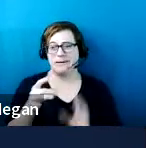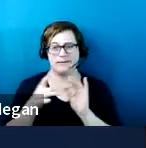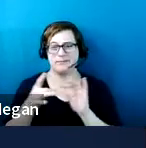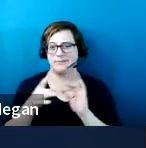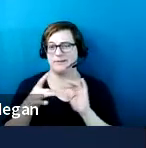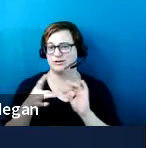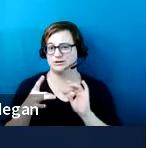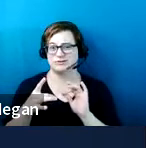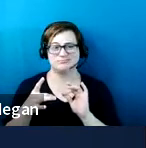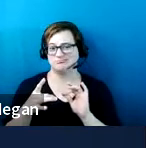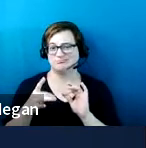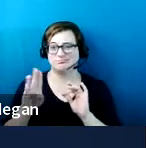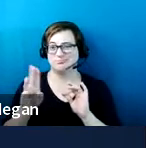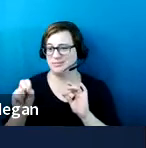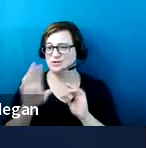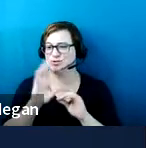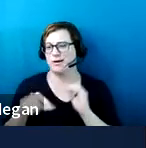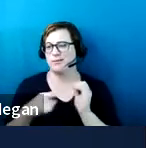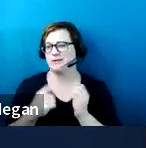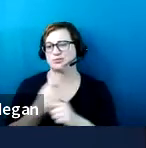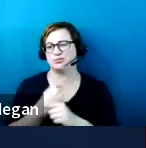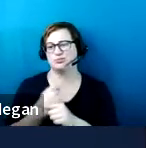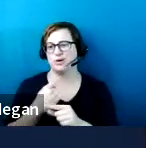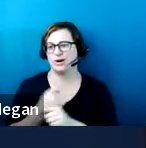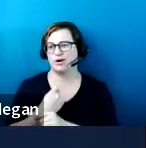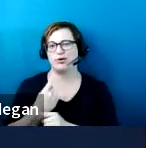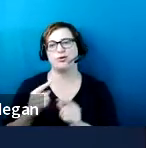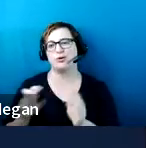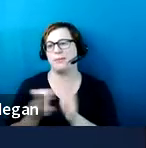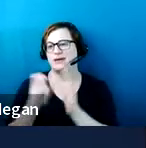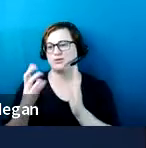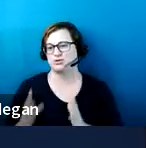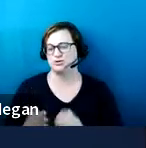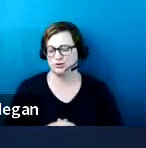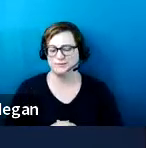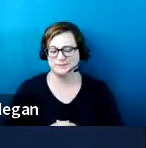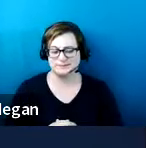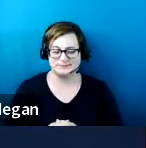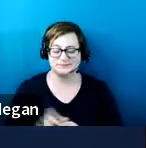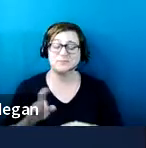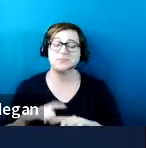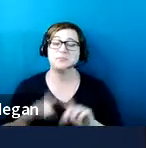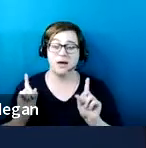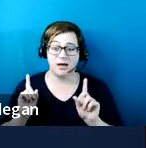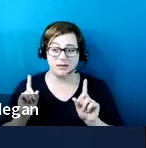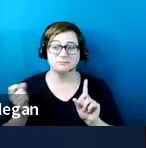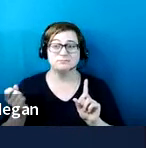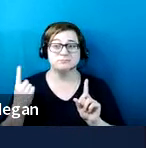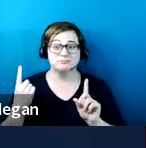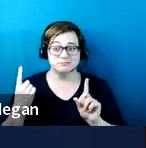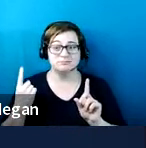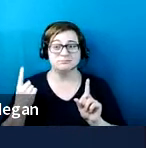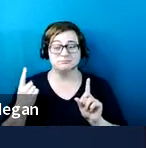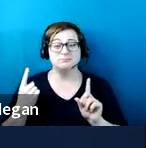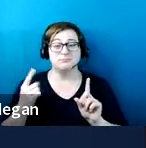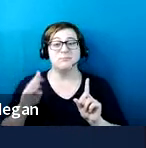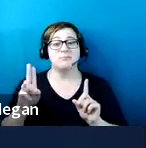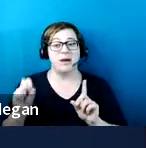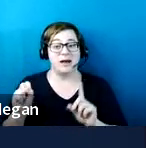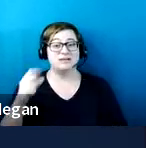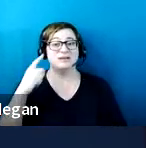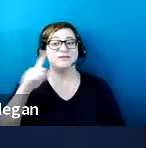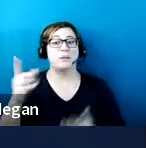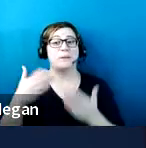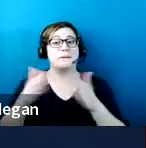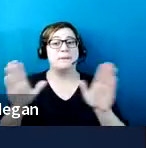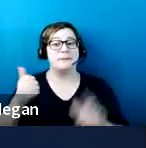focusing on regular passenger loading zones. Um, but these, but those bus ones are for public